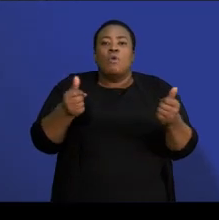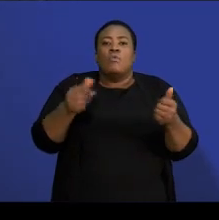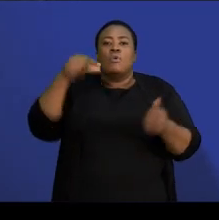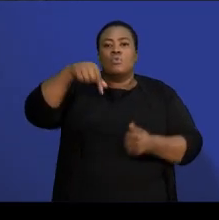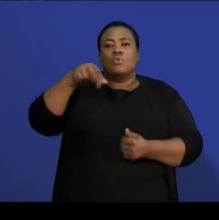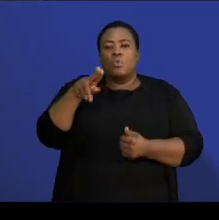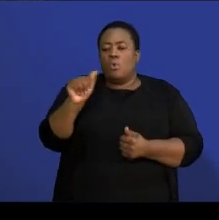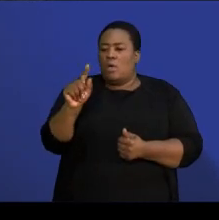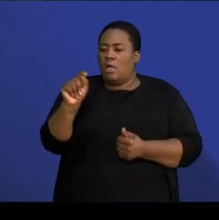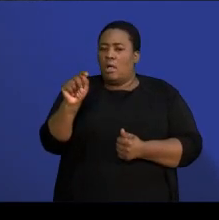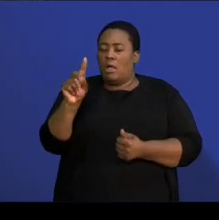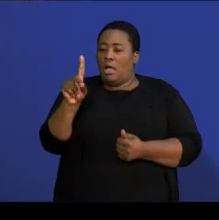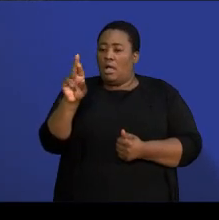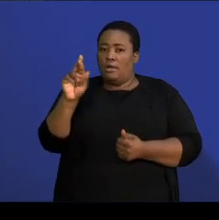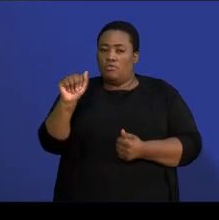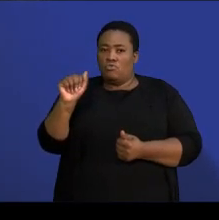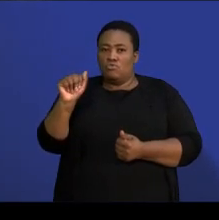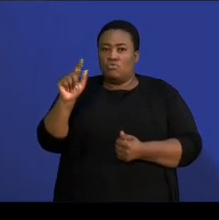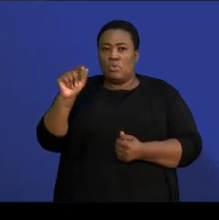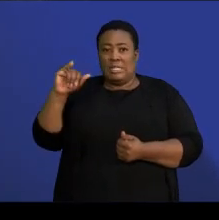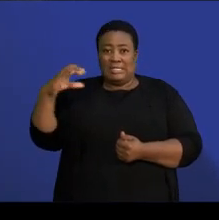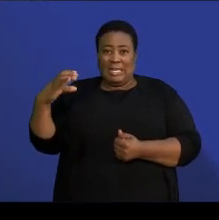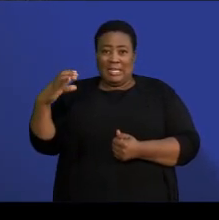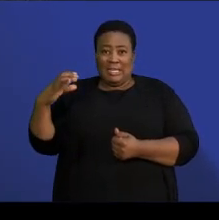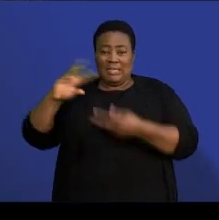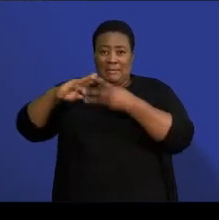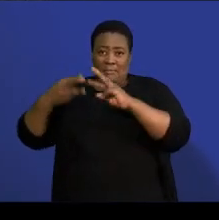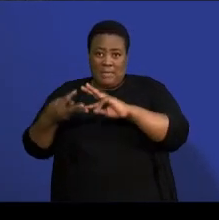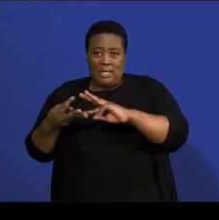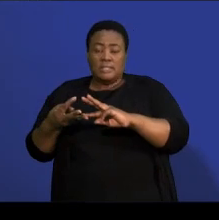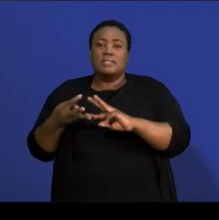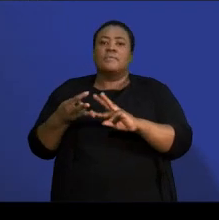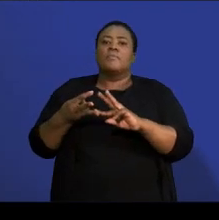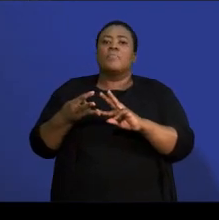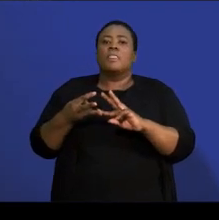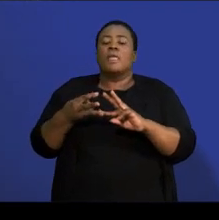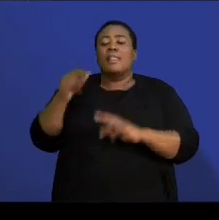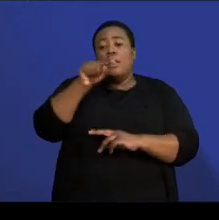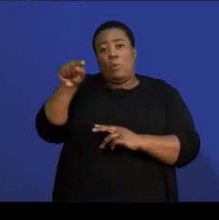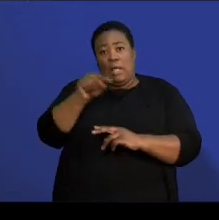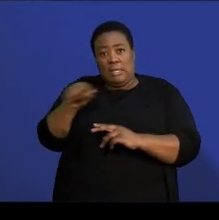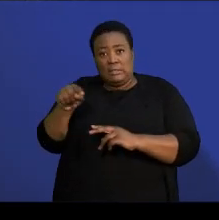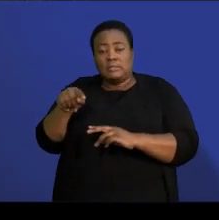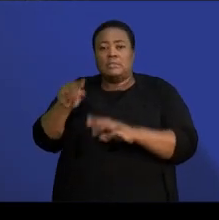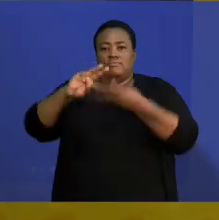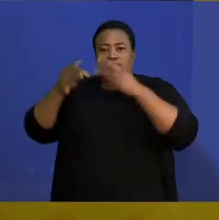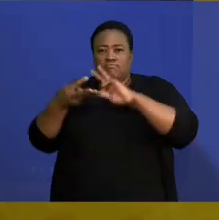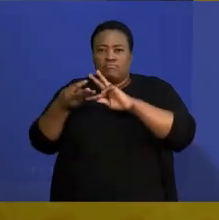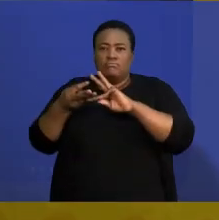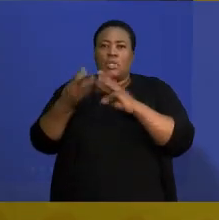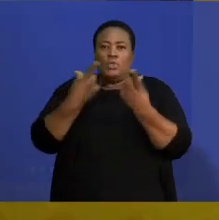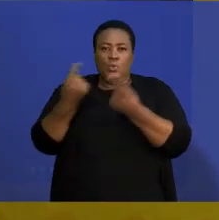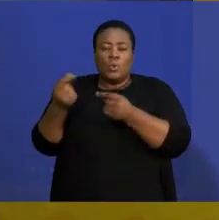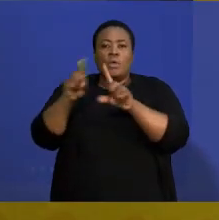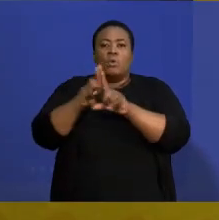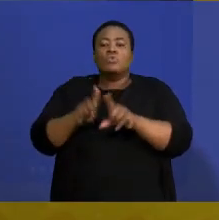be solving some inequalities for us. And then you also need to be doing simultaneous equations. And then you know